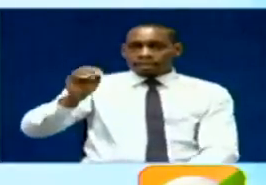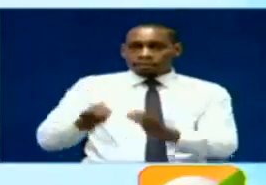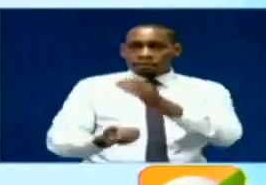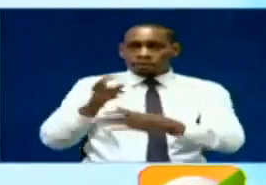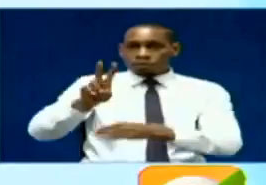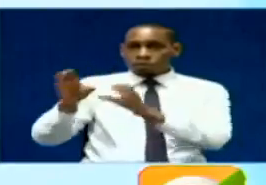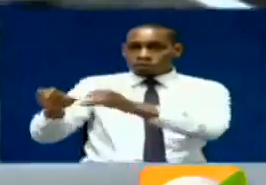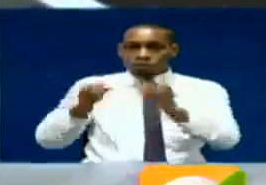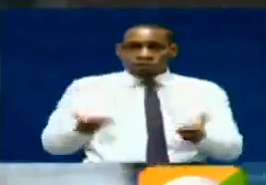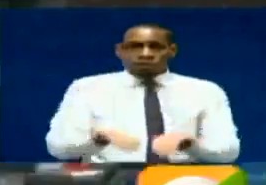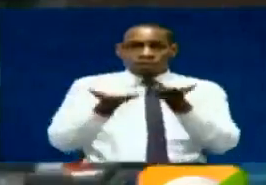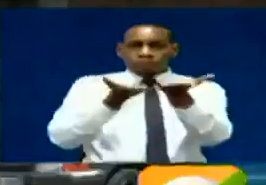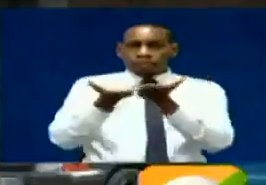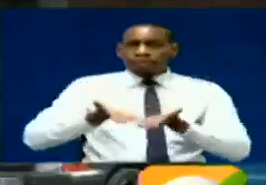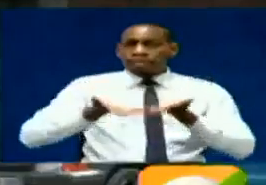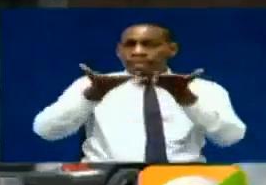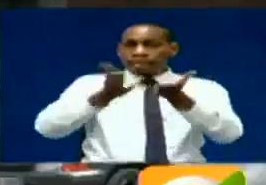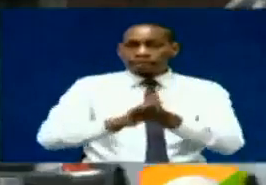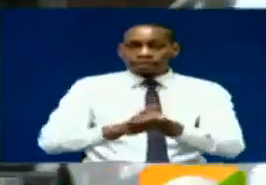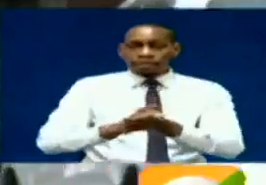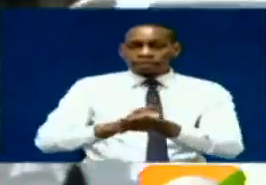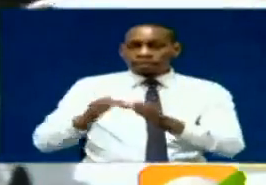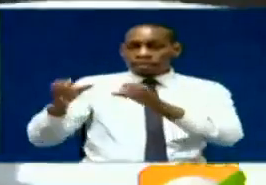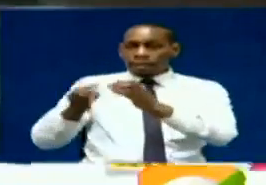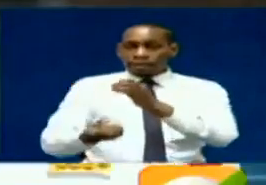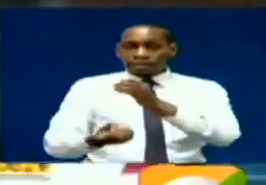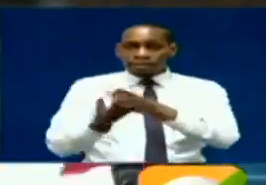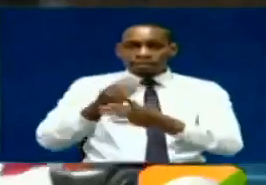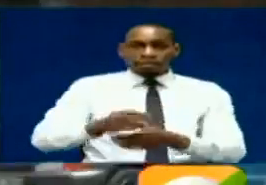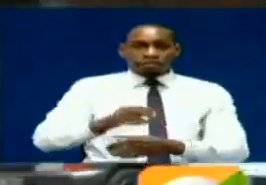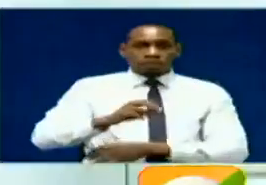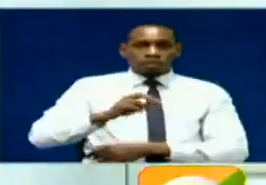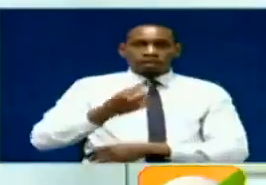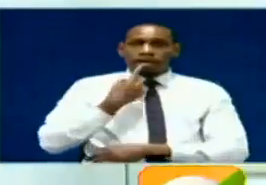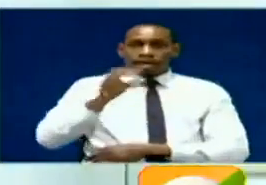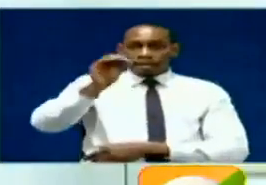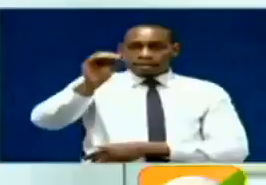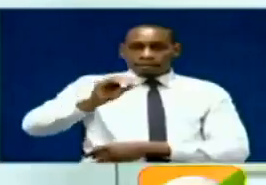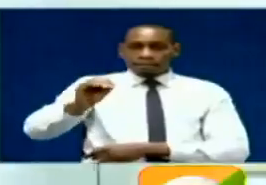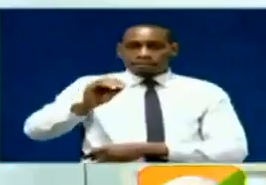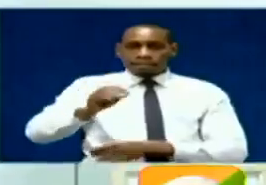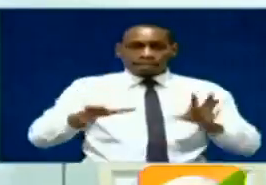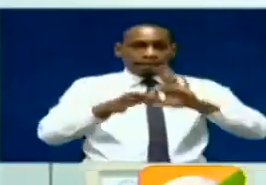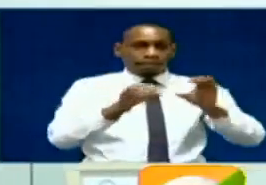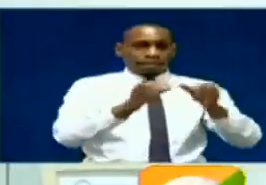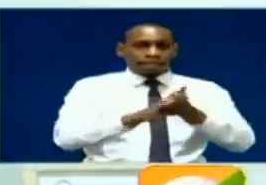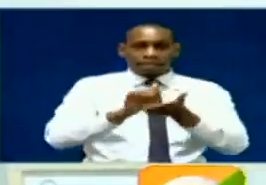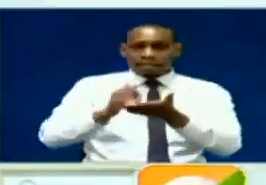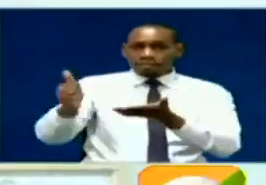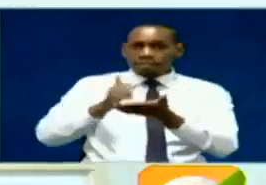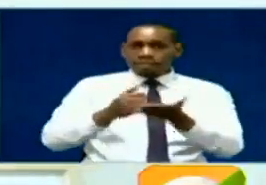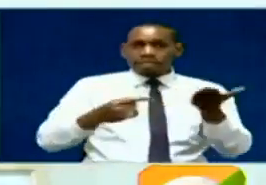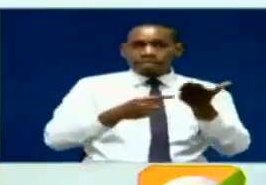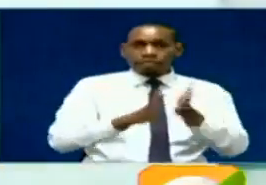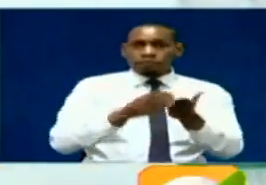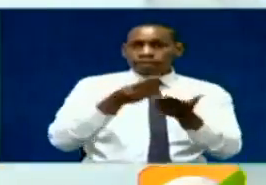subsidiaries to improve service delivery. The Telco has created two 100% wholly owned subsidiaries to house its digital